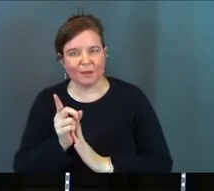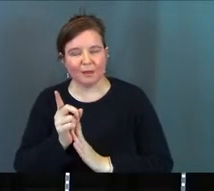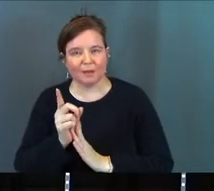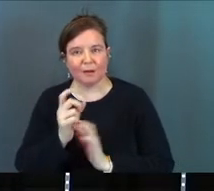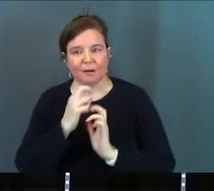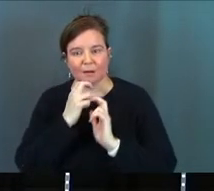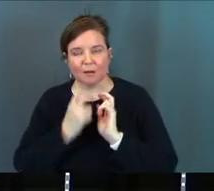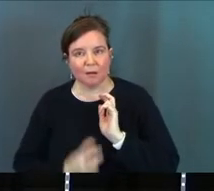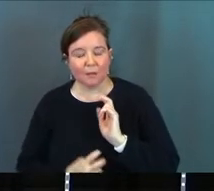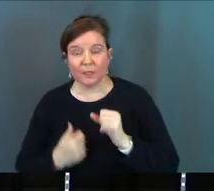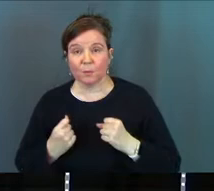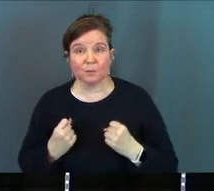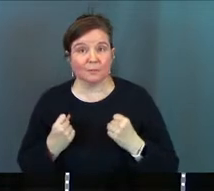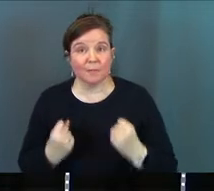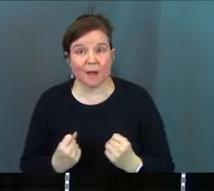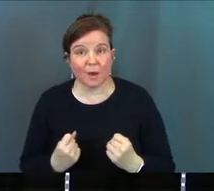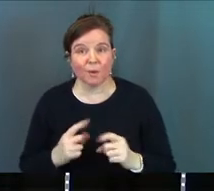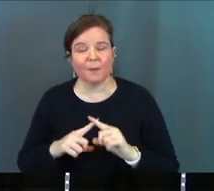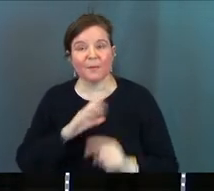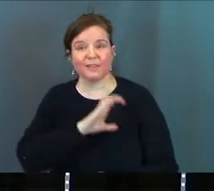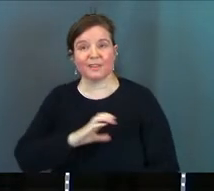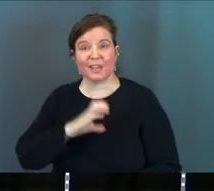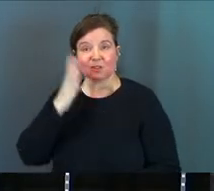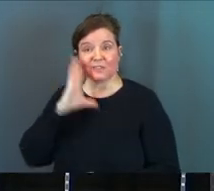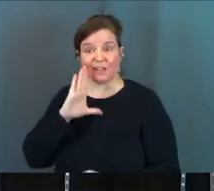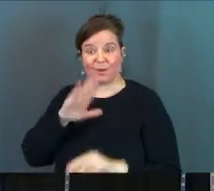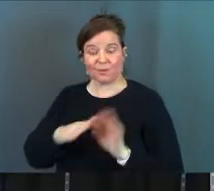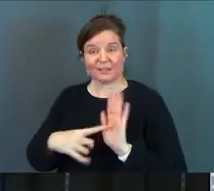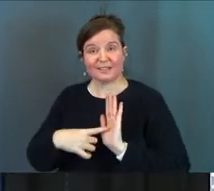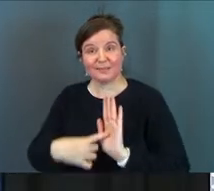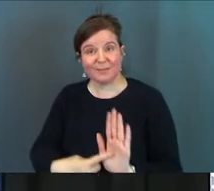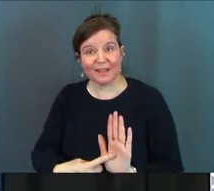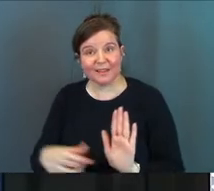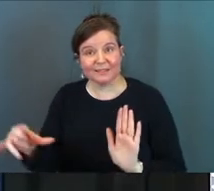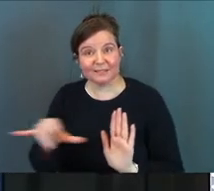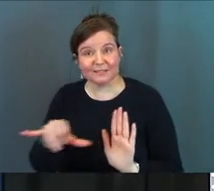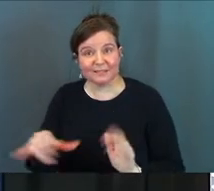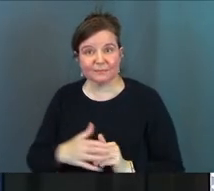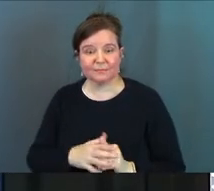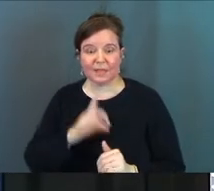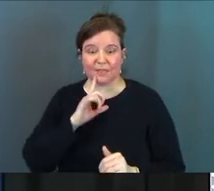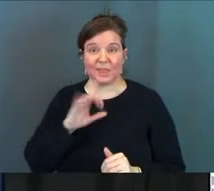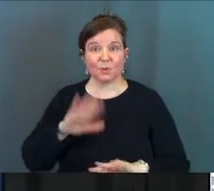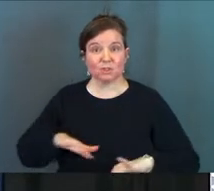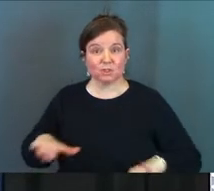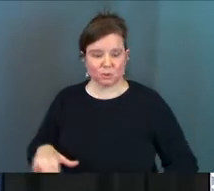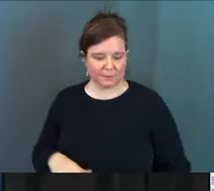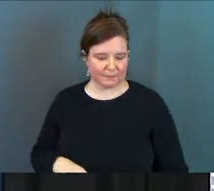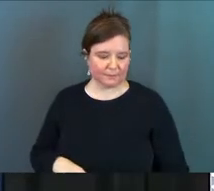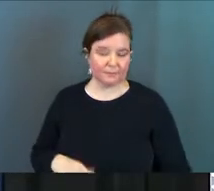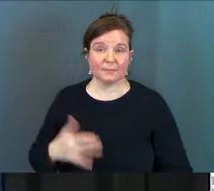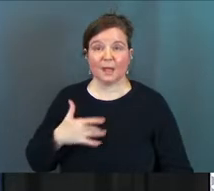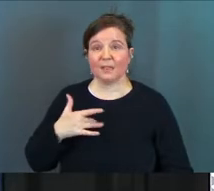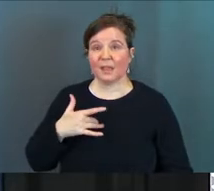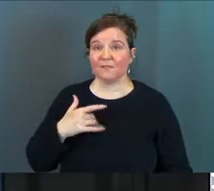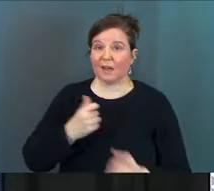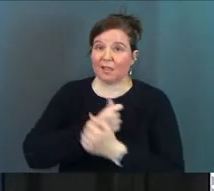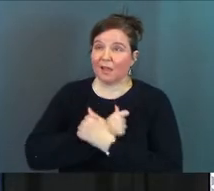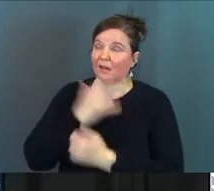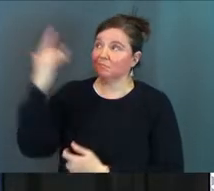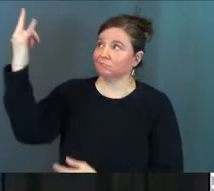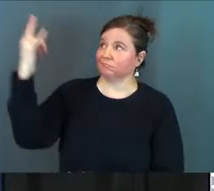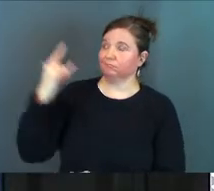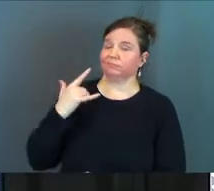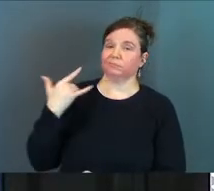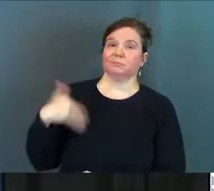There was power, but the character of God was on display. And they were his children and they felt loved by him, amen?